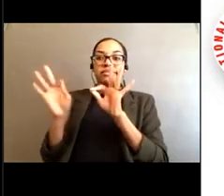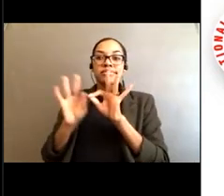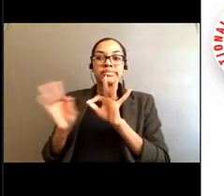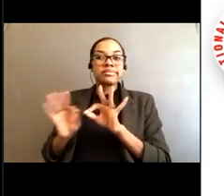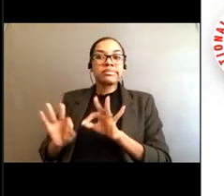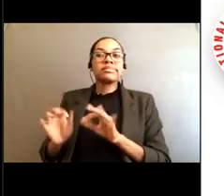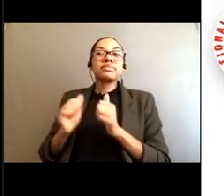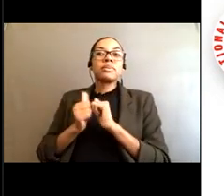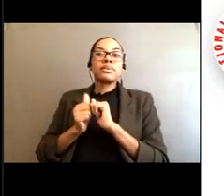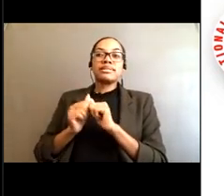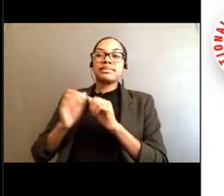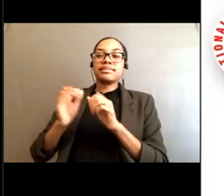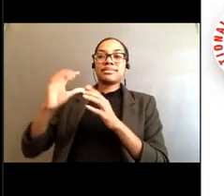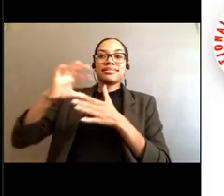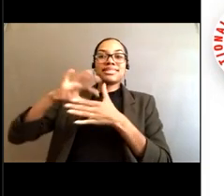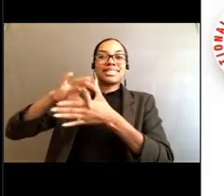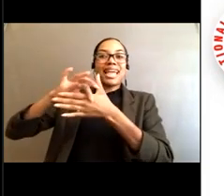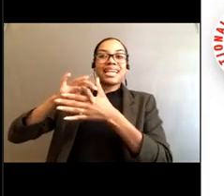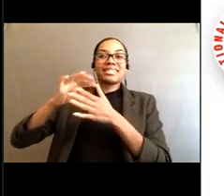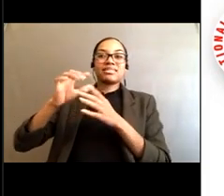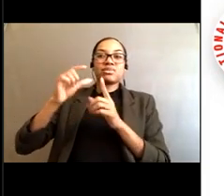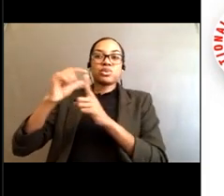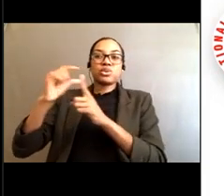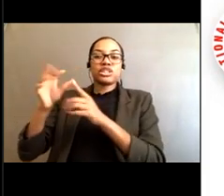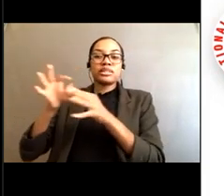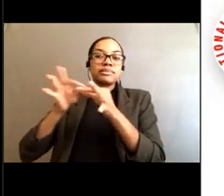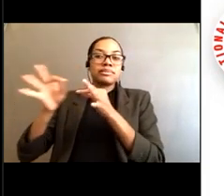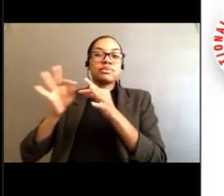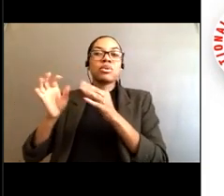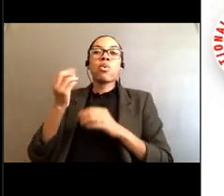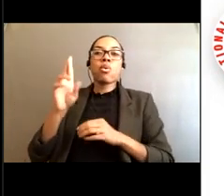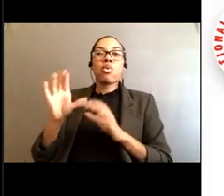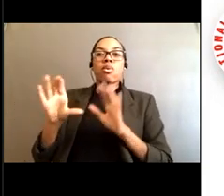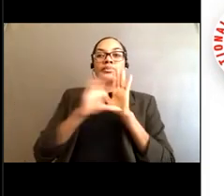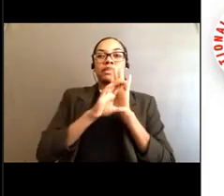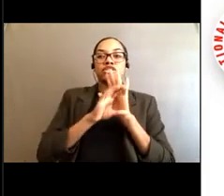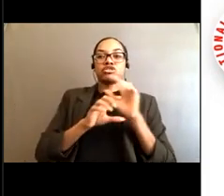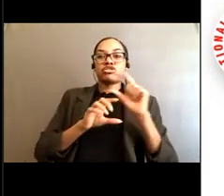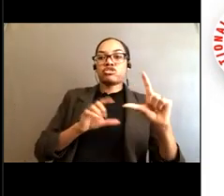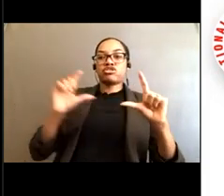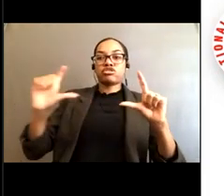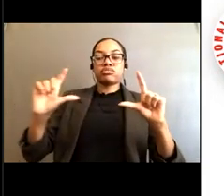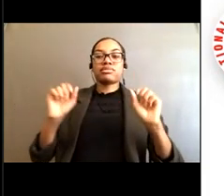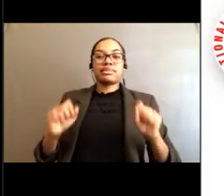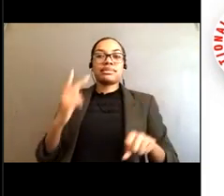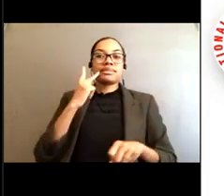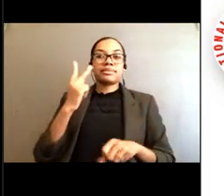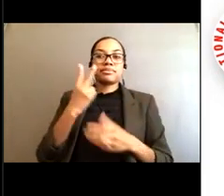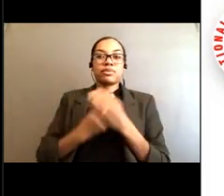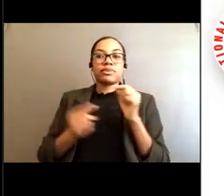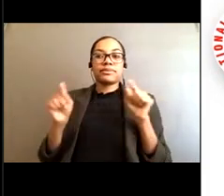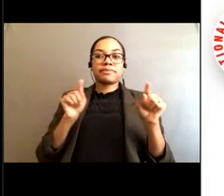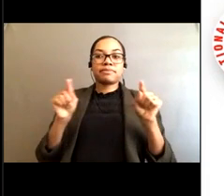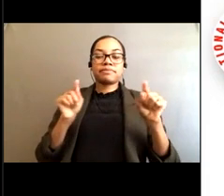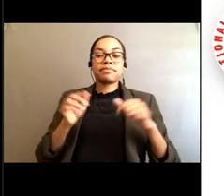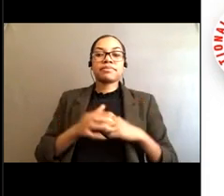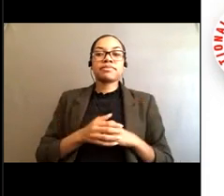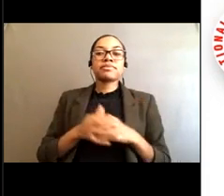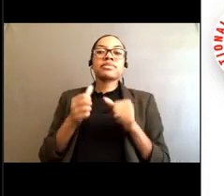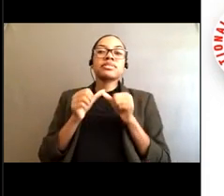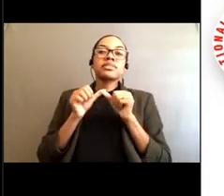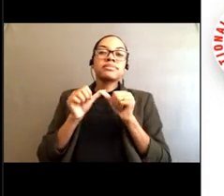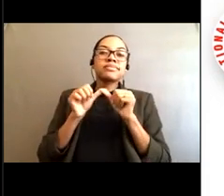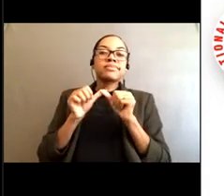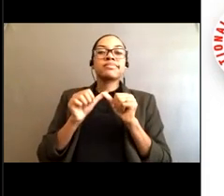office were more seasonal. We issue them when they're when the beach season is ongoing to help with our lifeguards